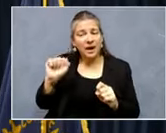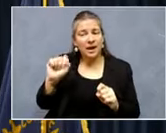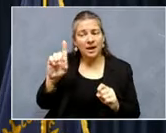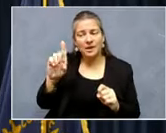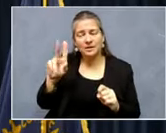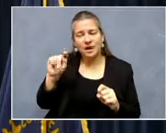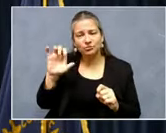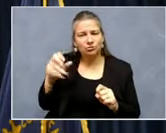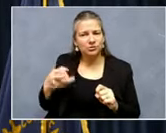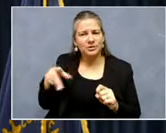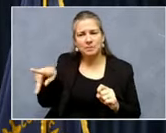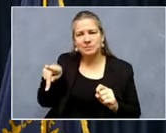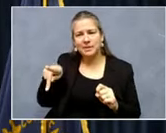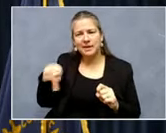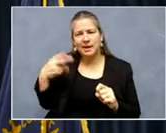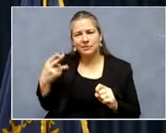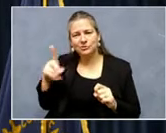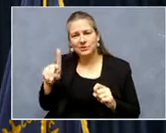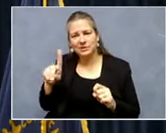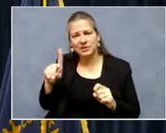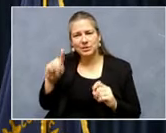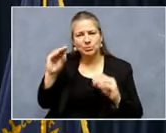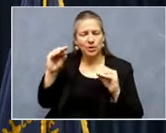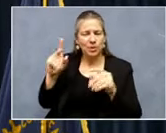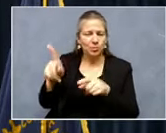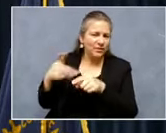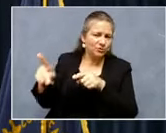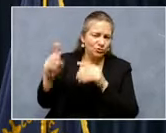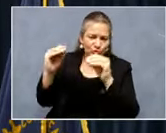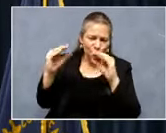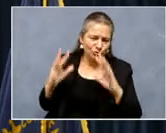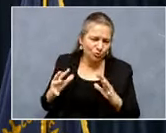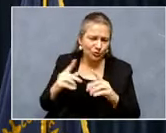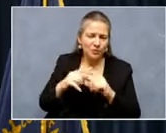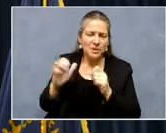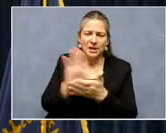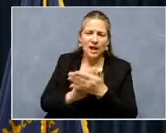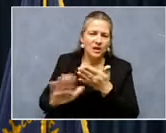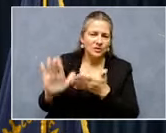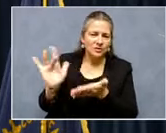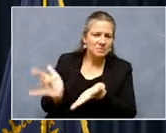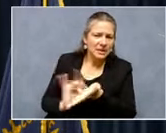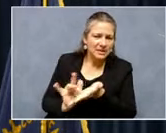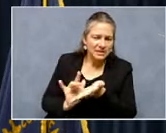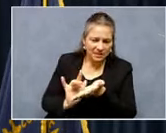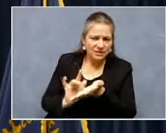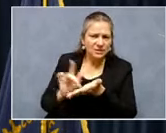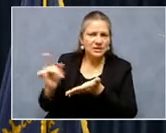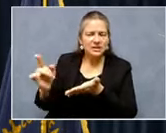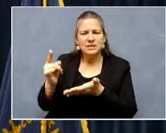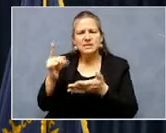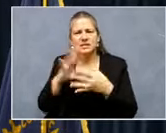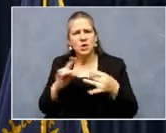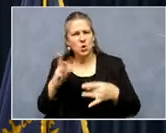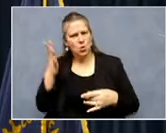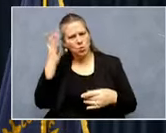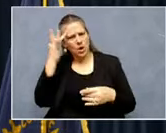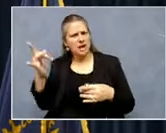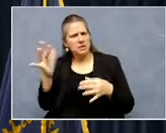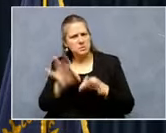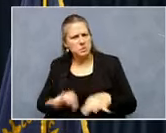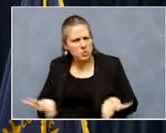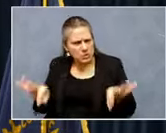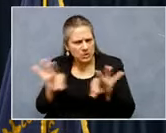at the University of Kentucky College of Medicine, who will answer why it's so important for those eligible to receive a COVID vaccine booster.